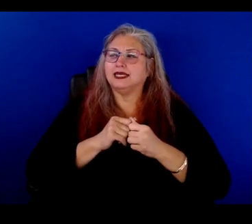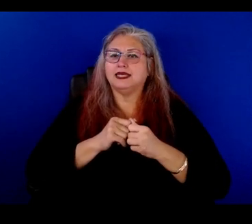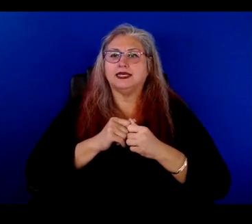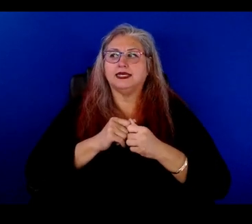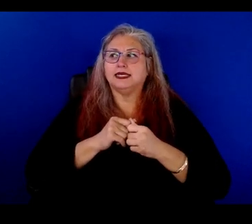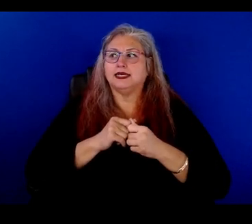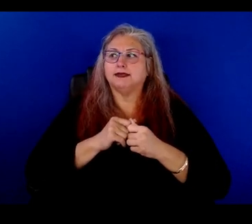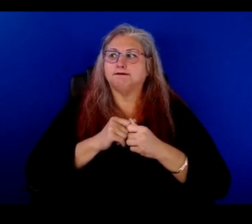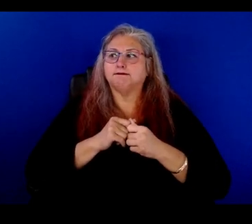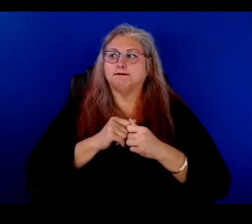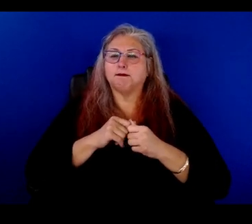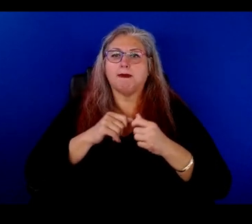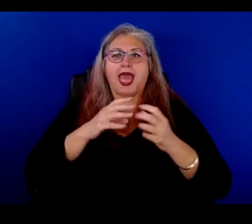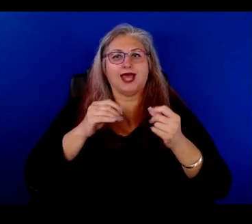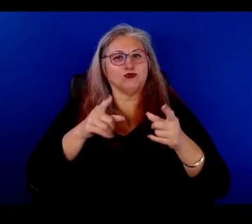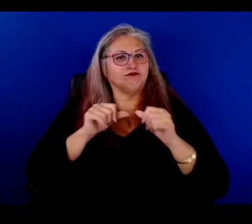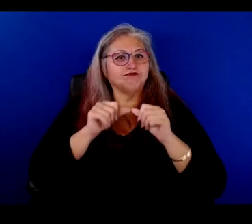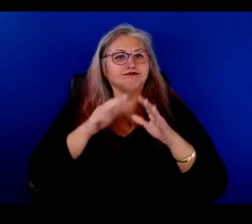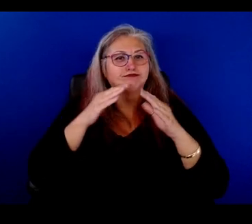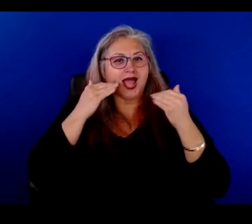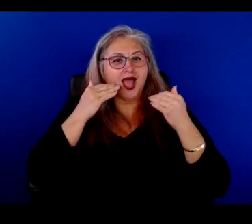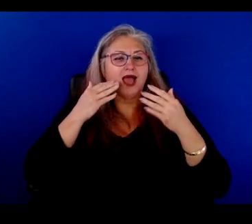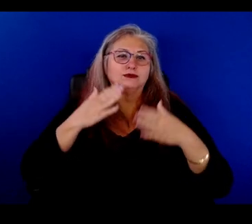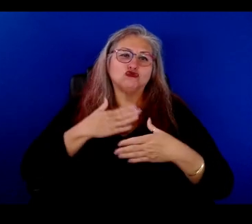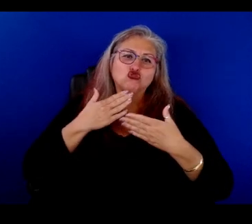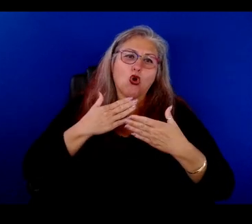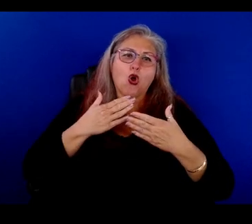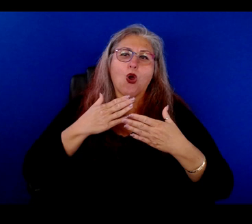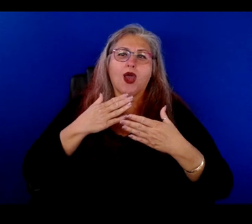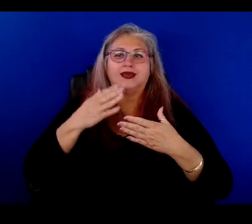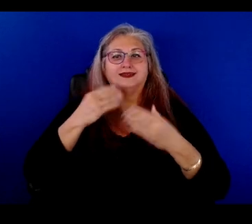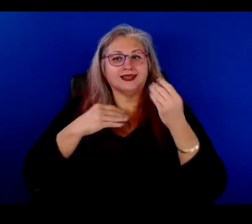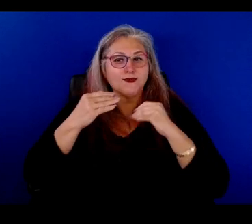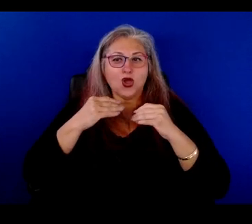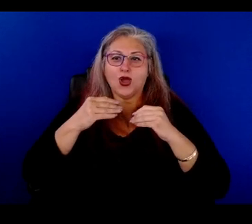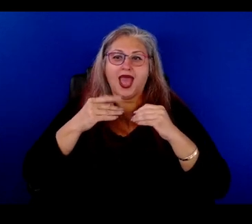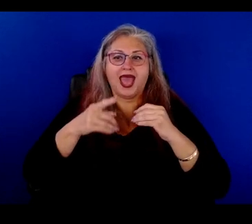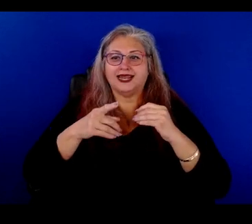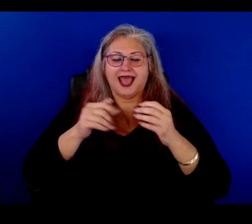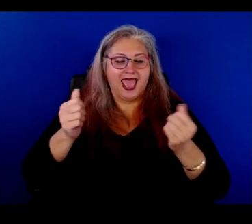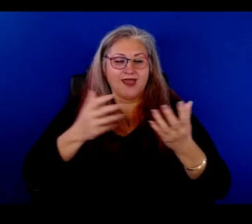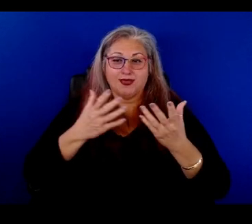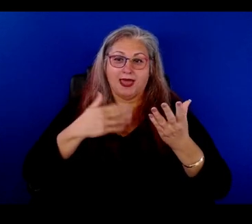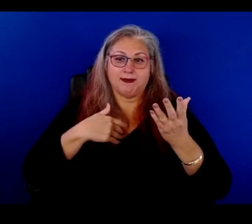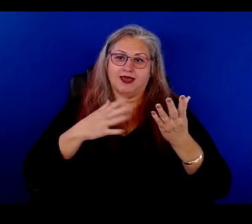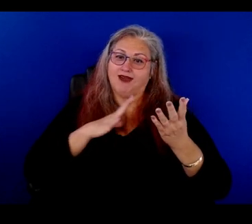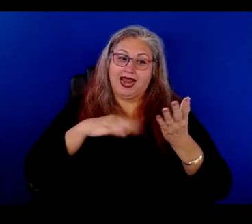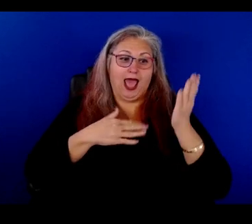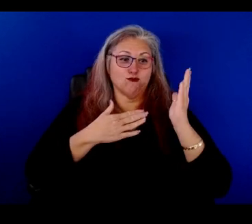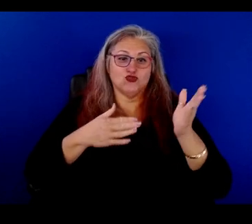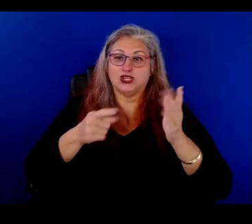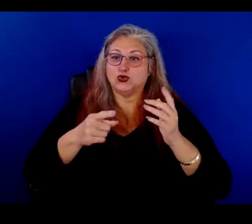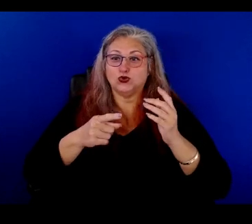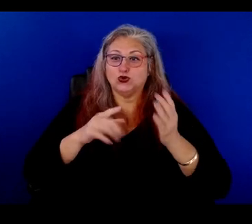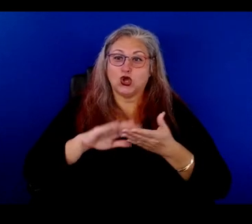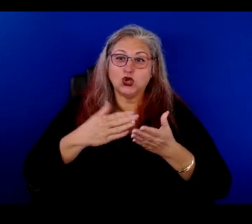and with a smile and joy and comida and you were going to, and all that. And I might bring you a salmon too. I